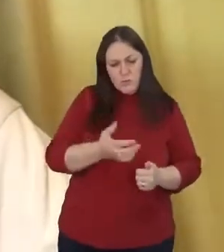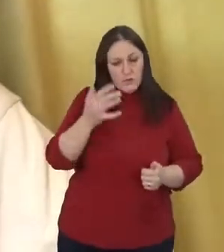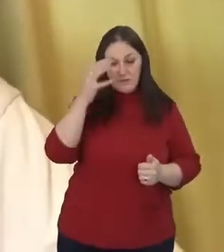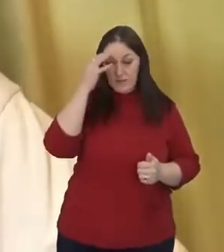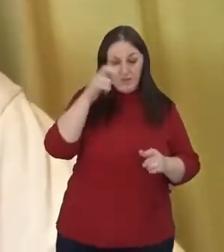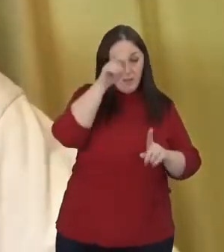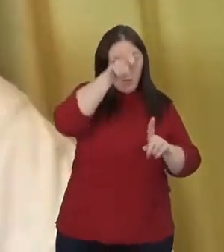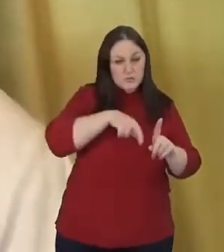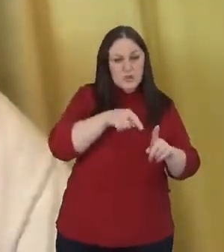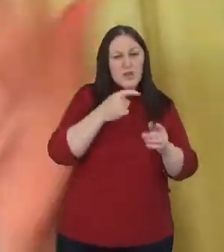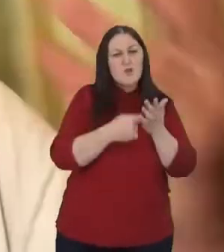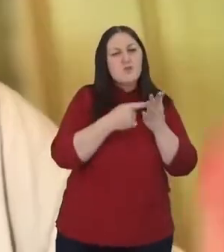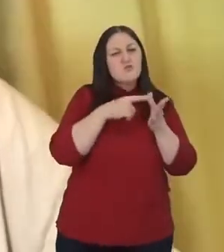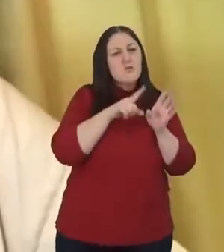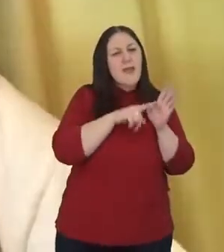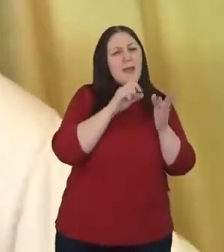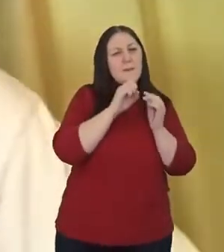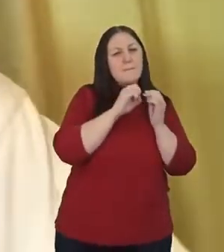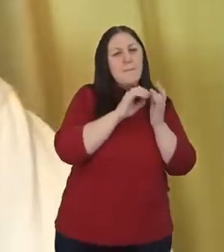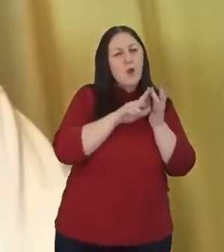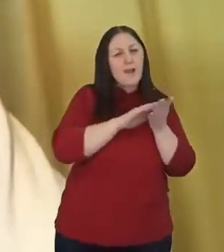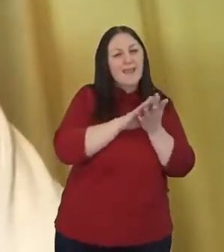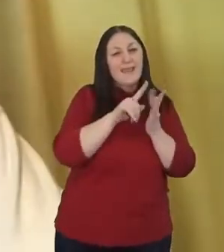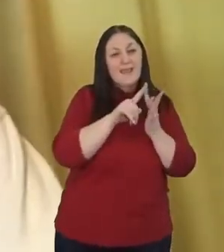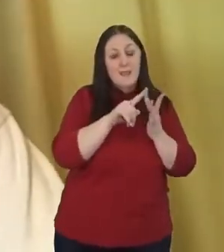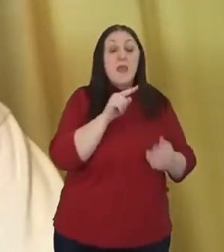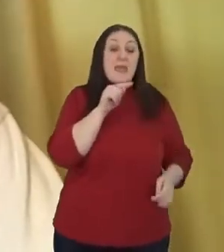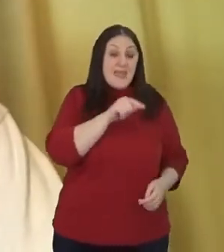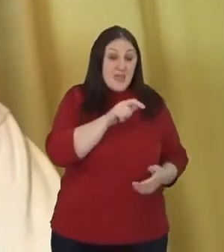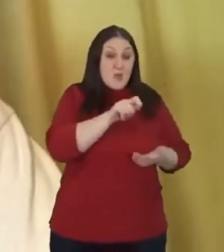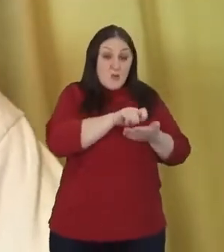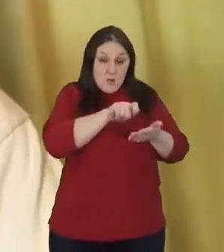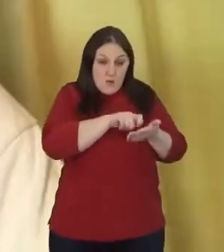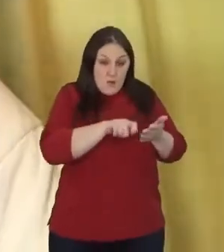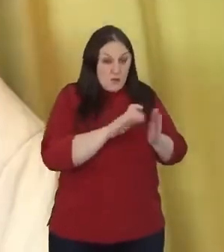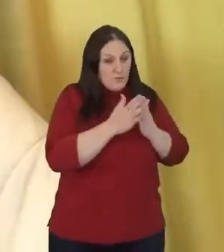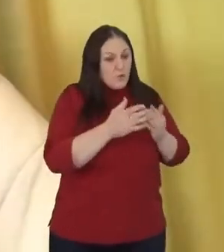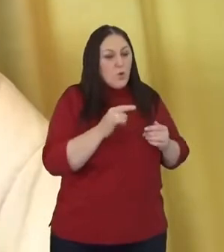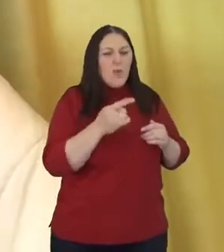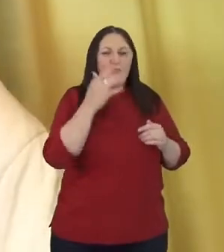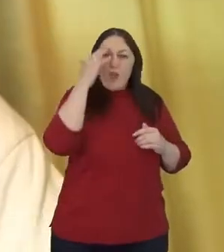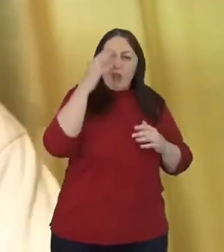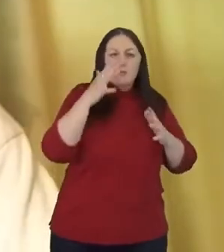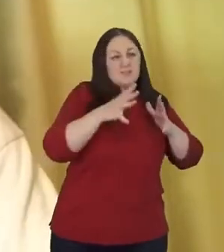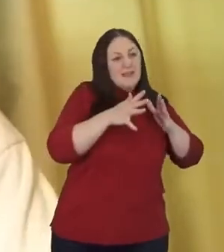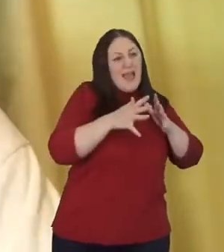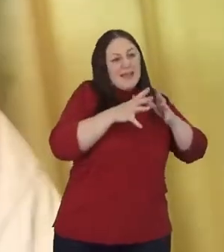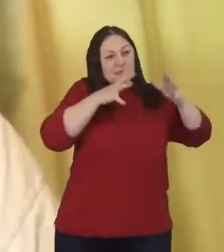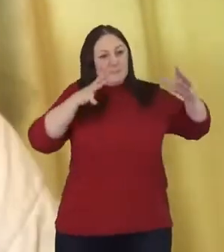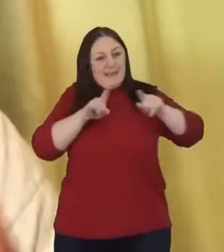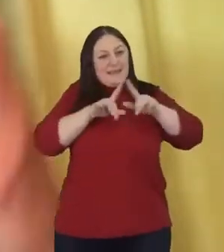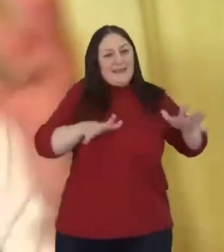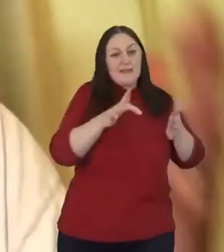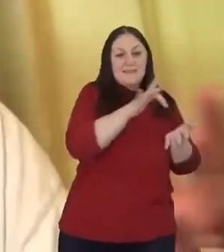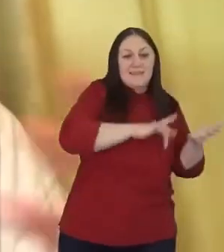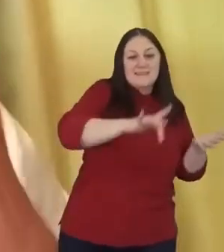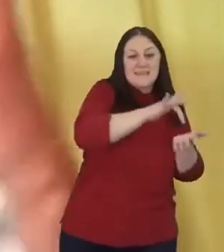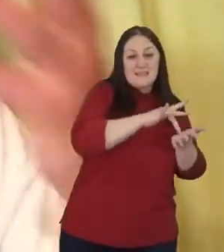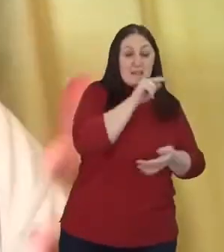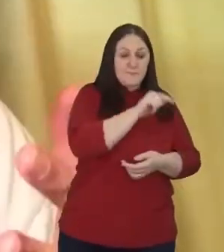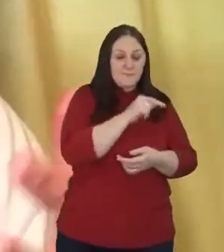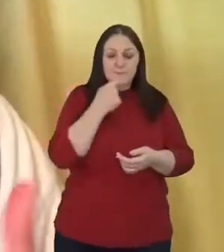his name's Ray Bakke. He wrote a book called Theology as Big as the City. And one of the things he talks about is that how in